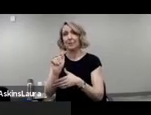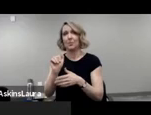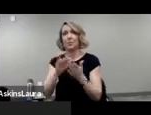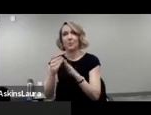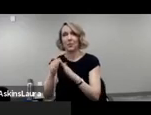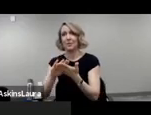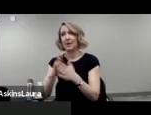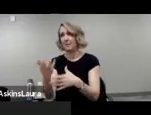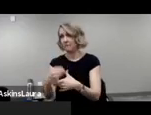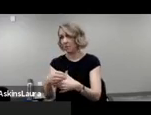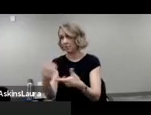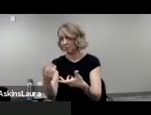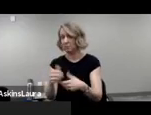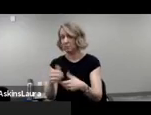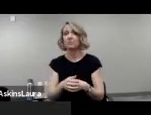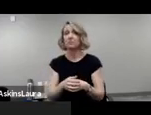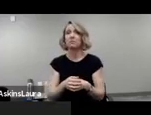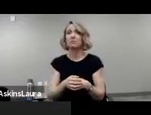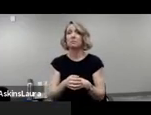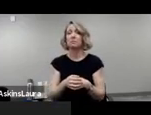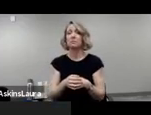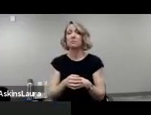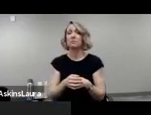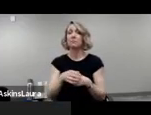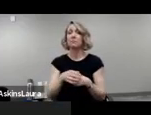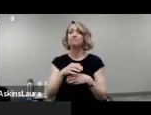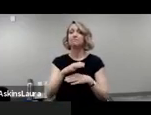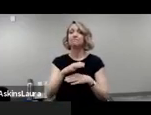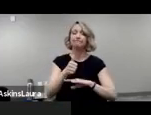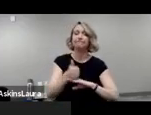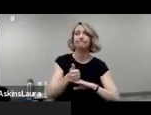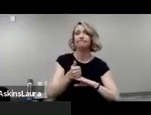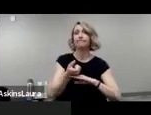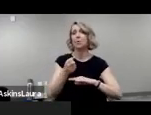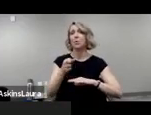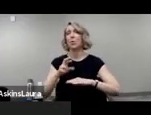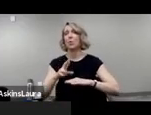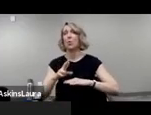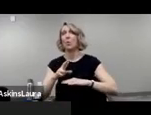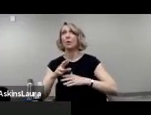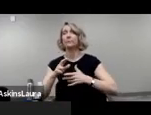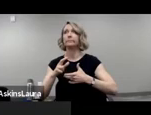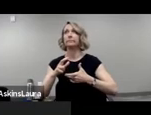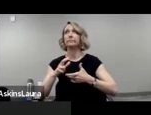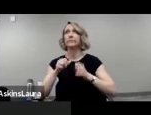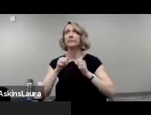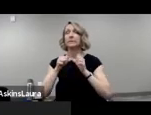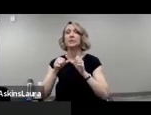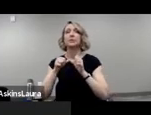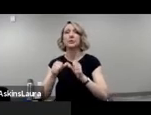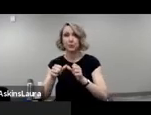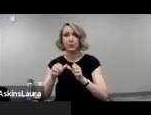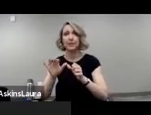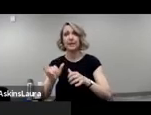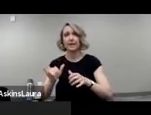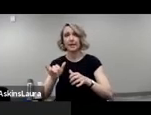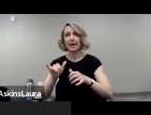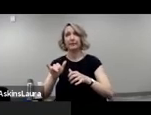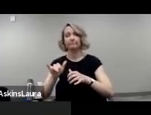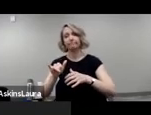creating or building on an ongoing trustful relationship